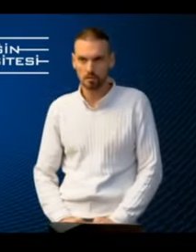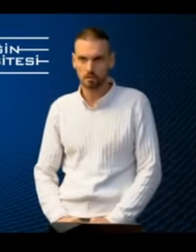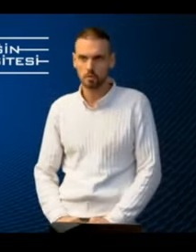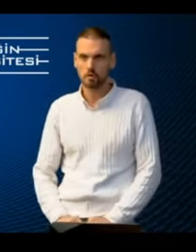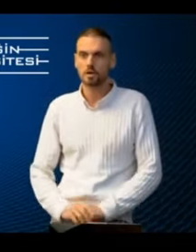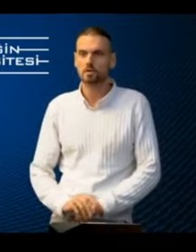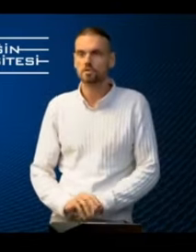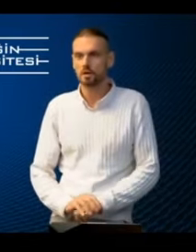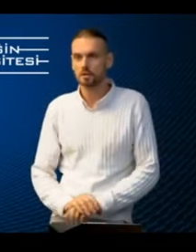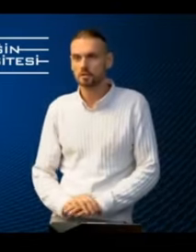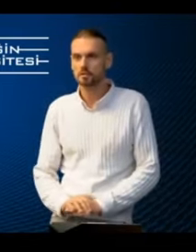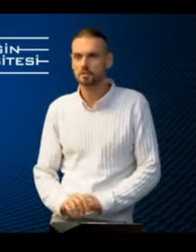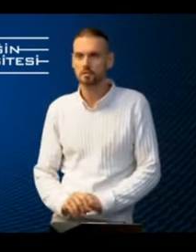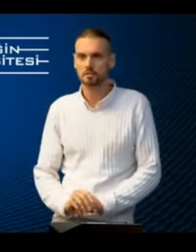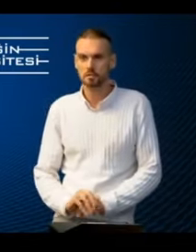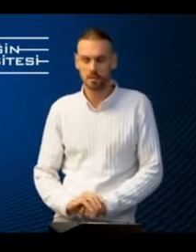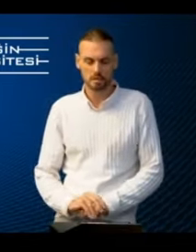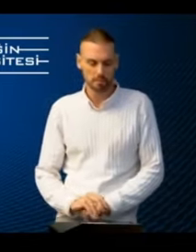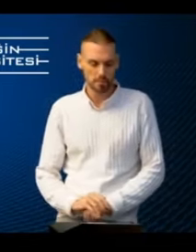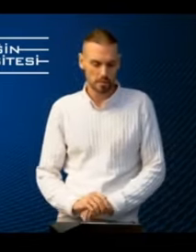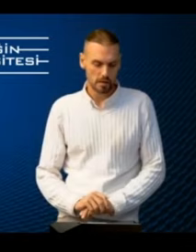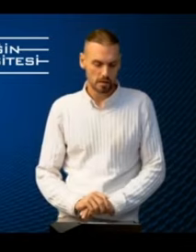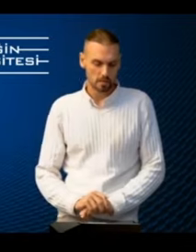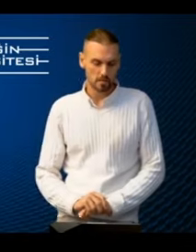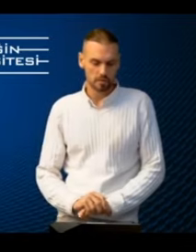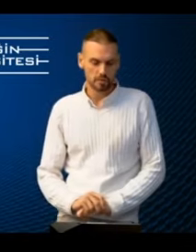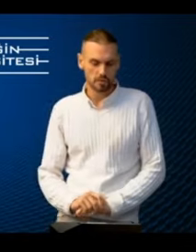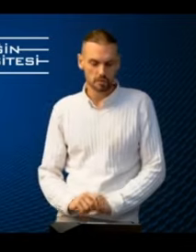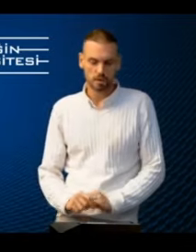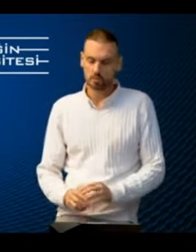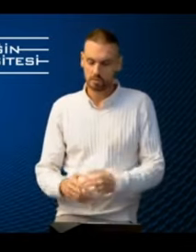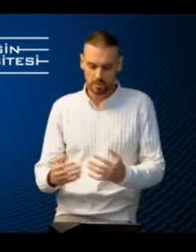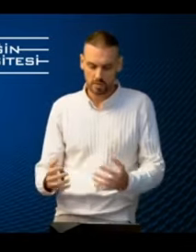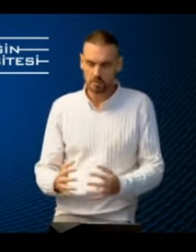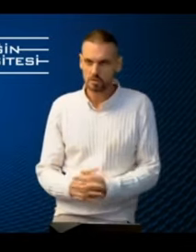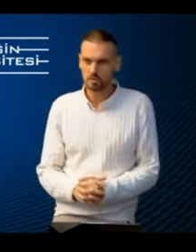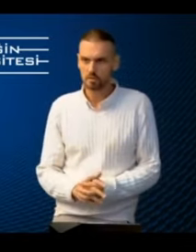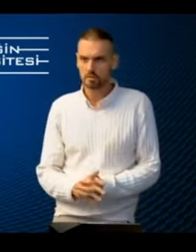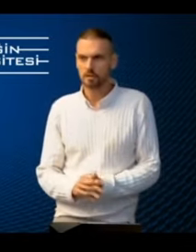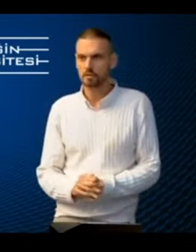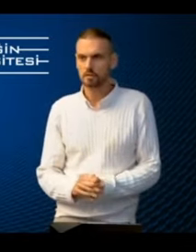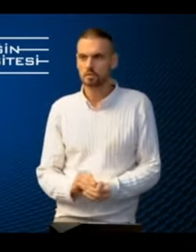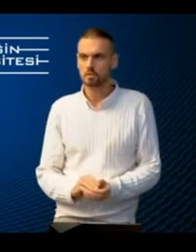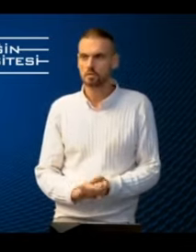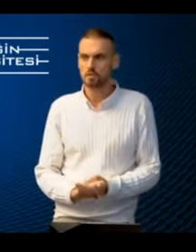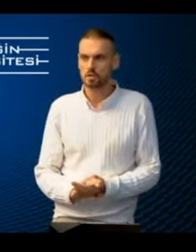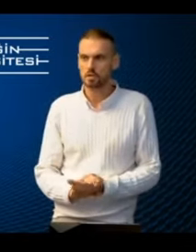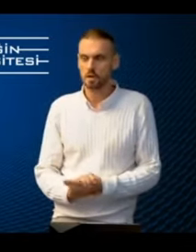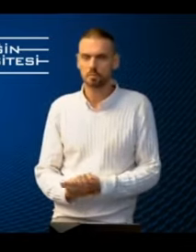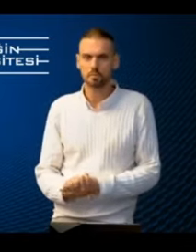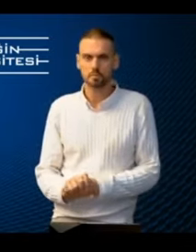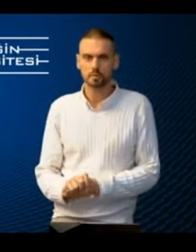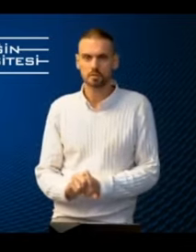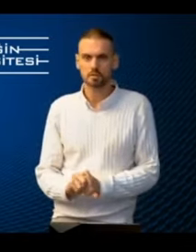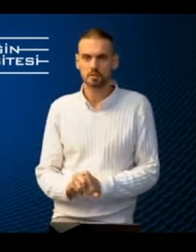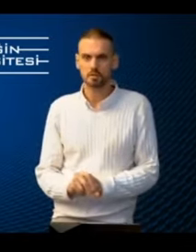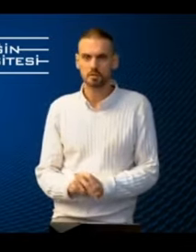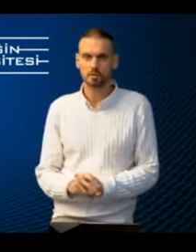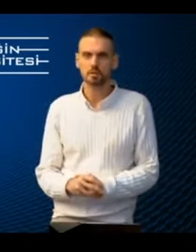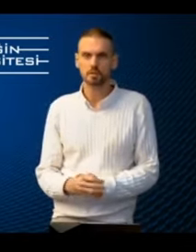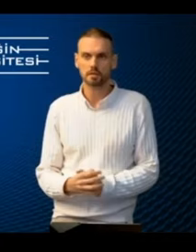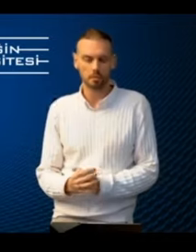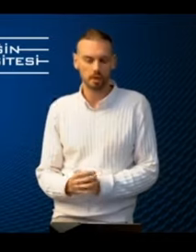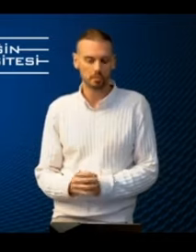four rationales, so to say. So the first one we already mentioned that it's not just a possibility,